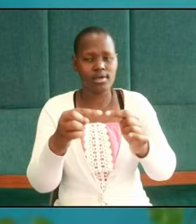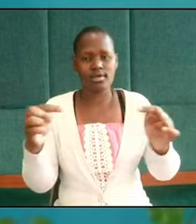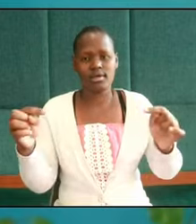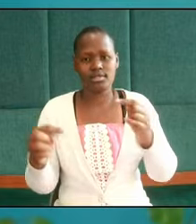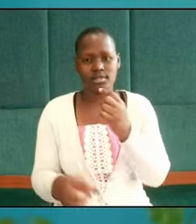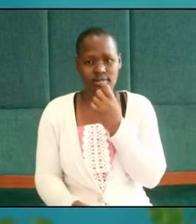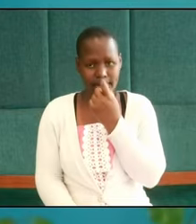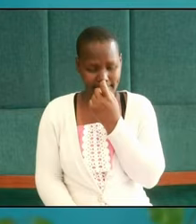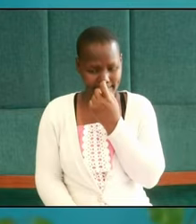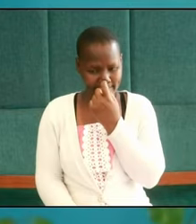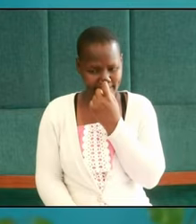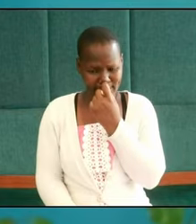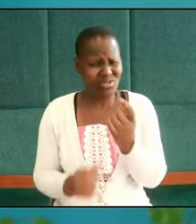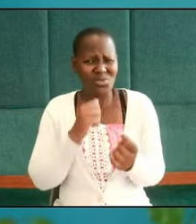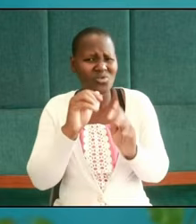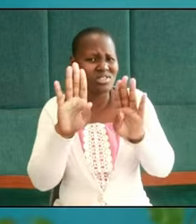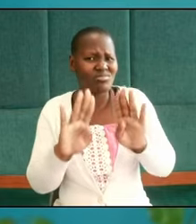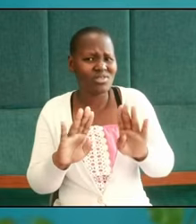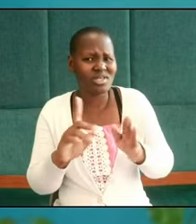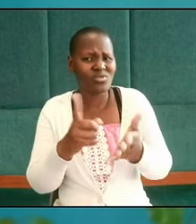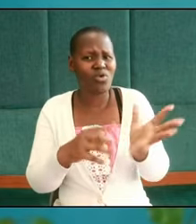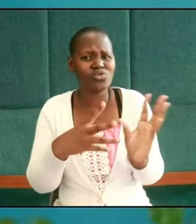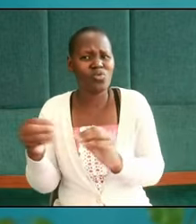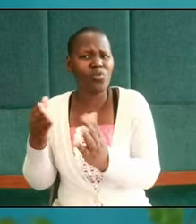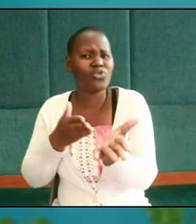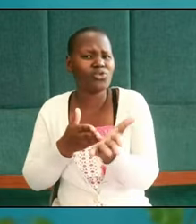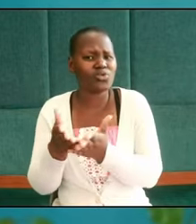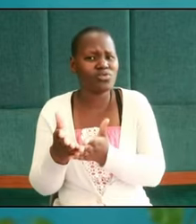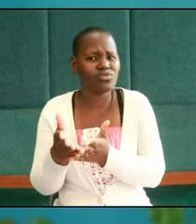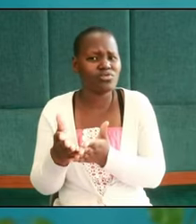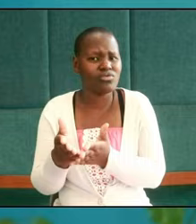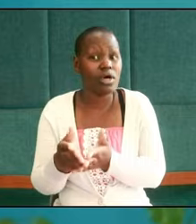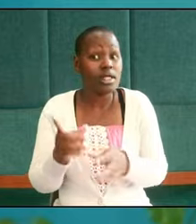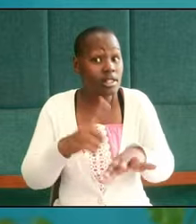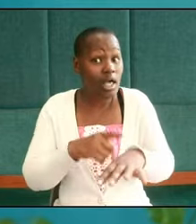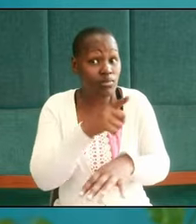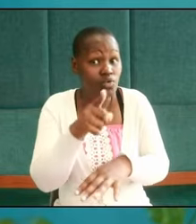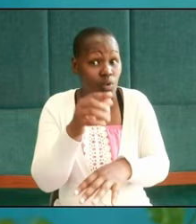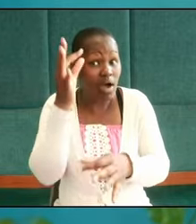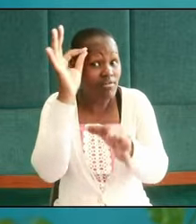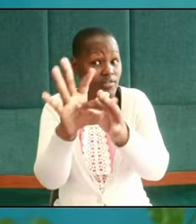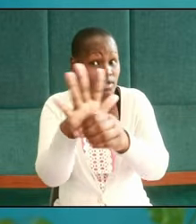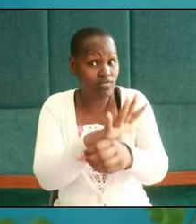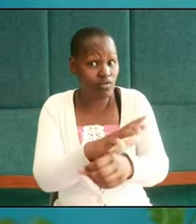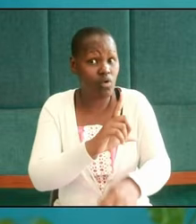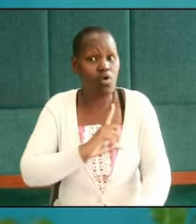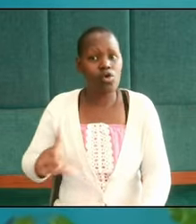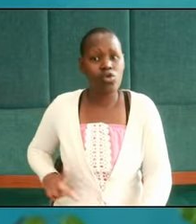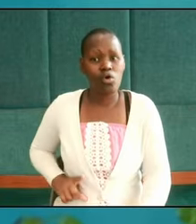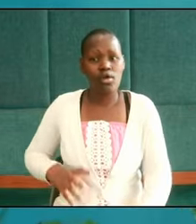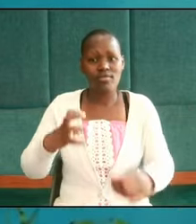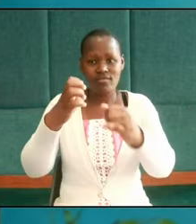doesn't matter what we are going through when we are faithful the Lord will